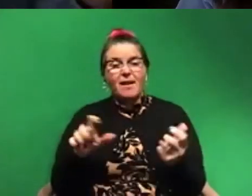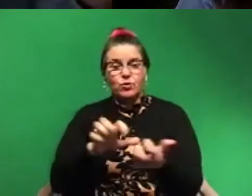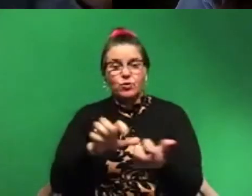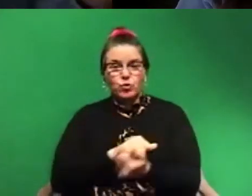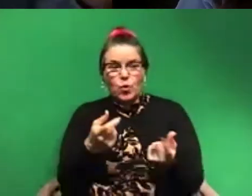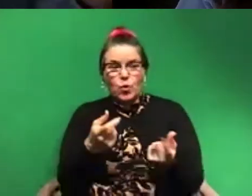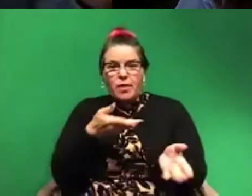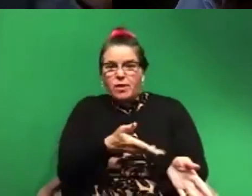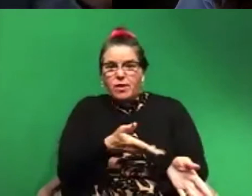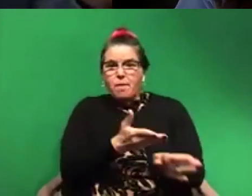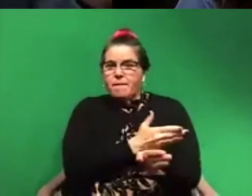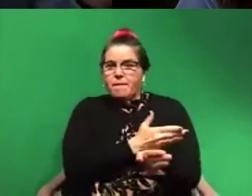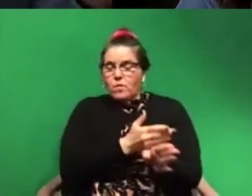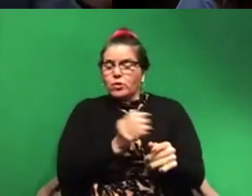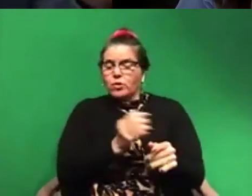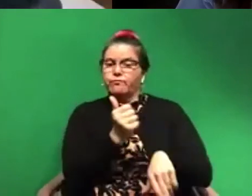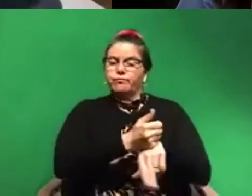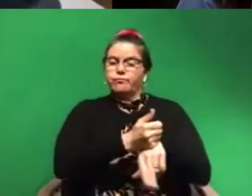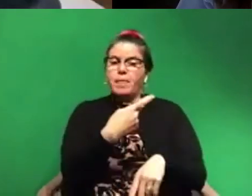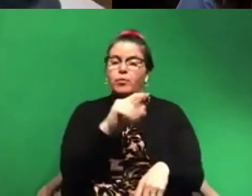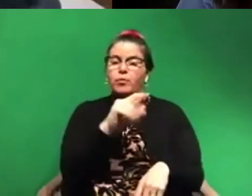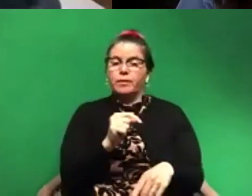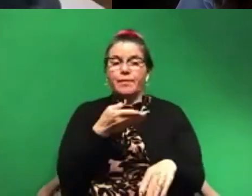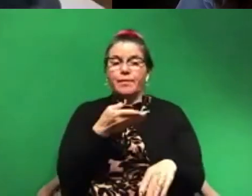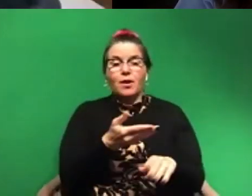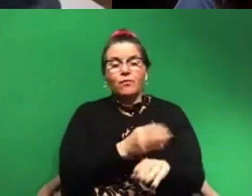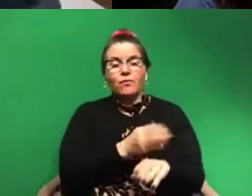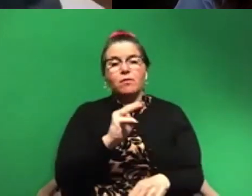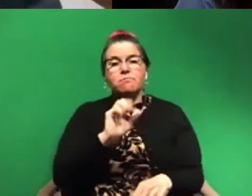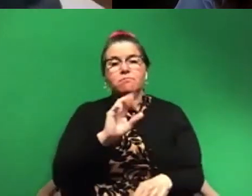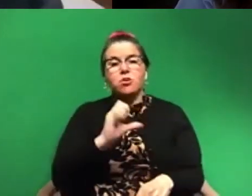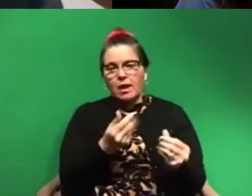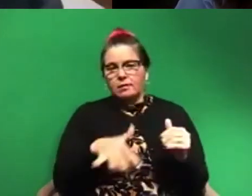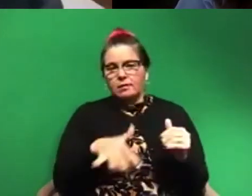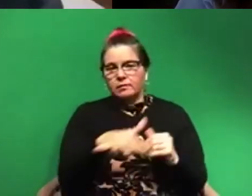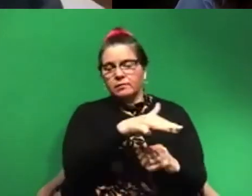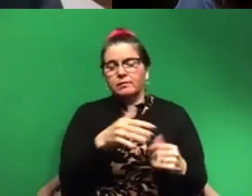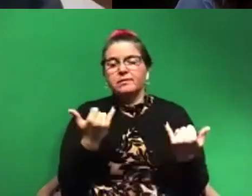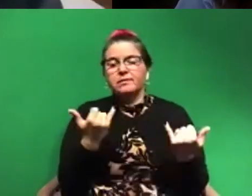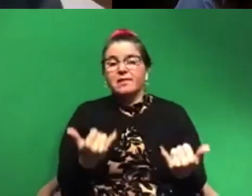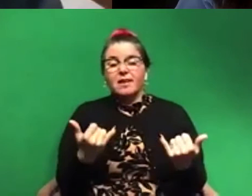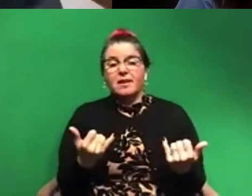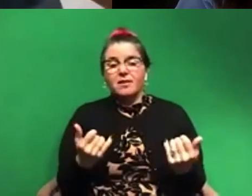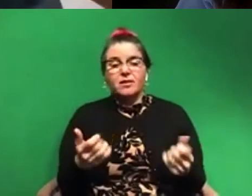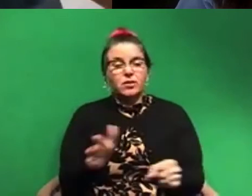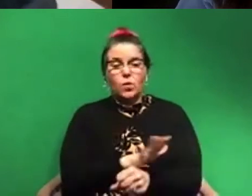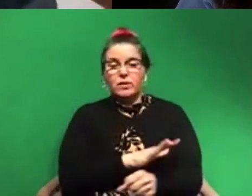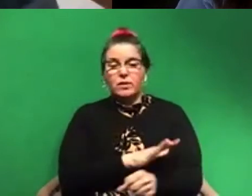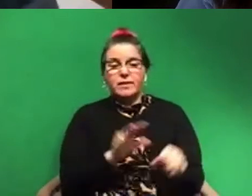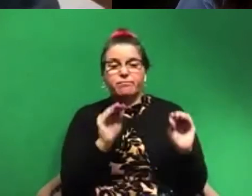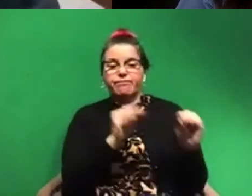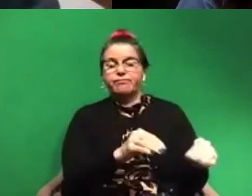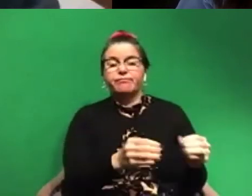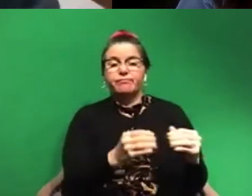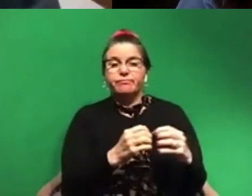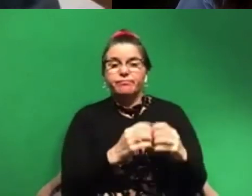What was there before was marshland. And, uh, we now have, um, completely filled that area, created docks, created a port, created